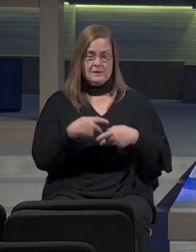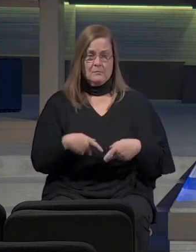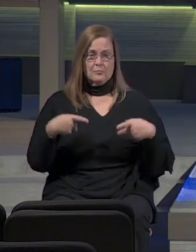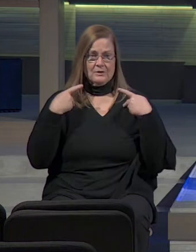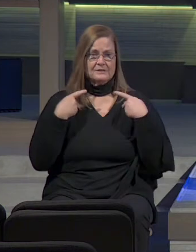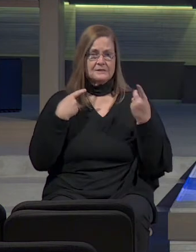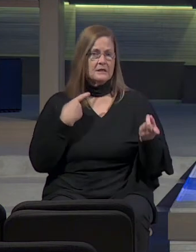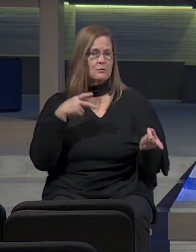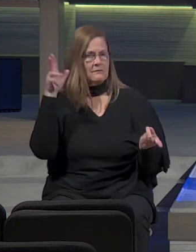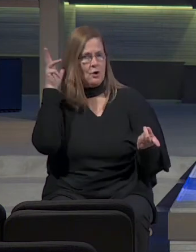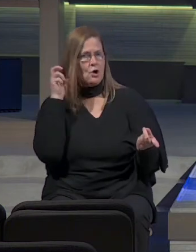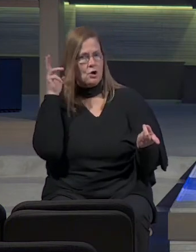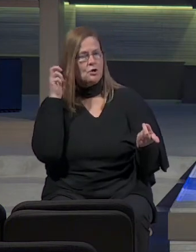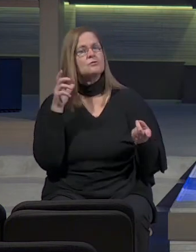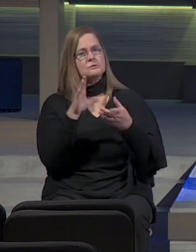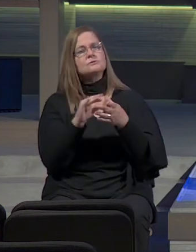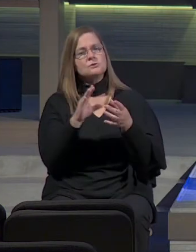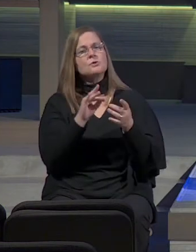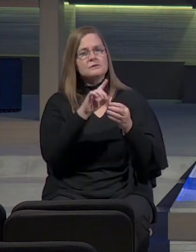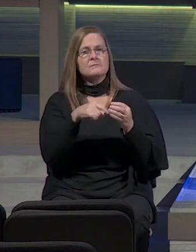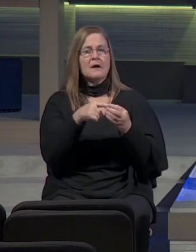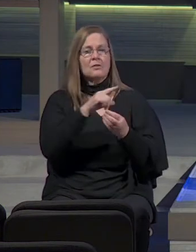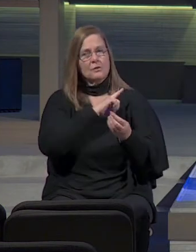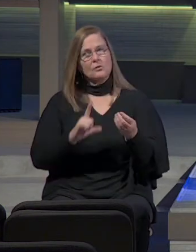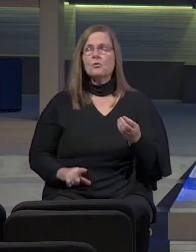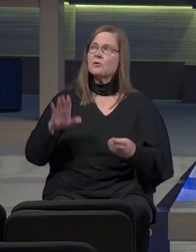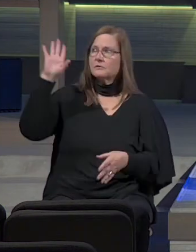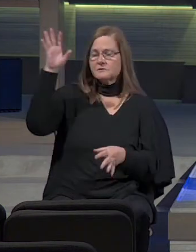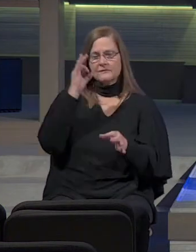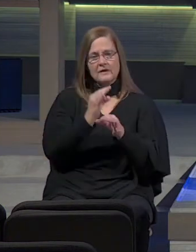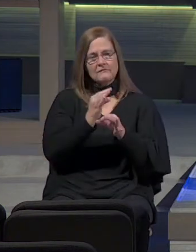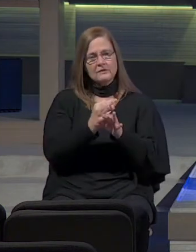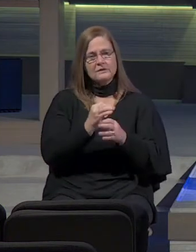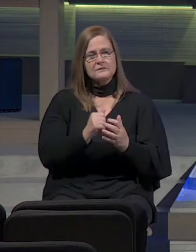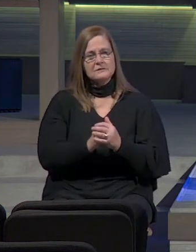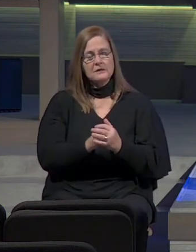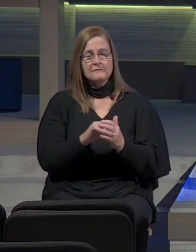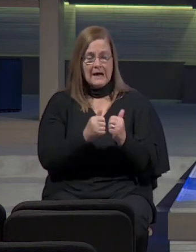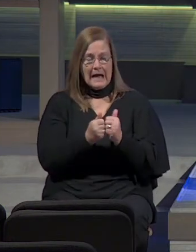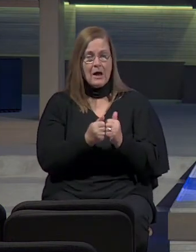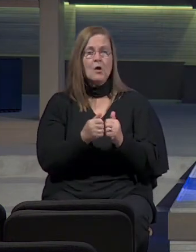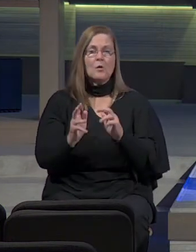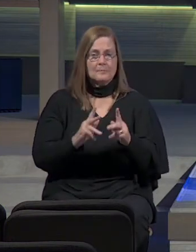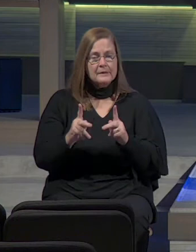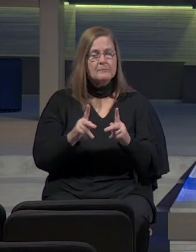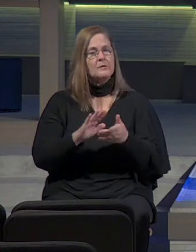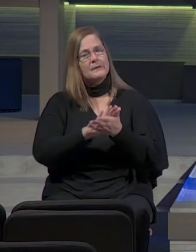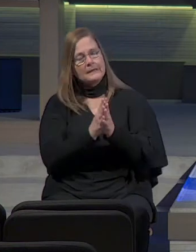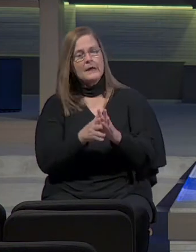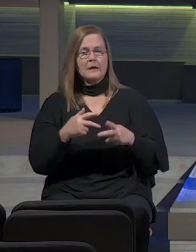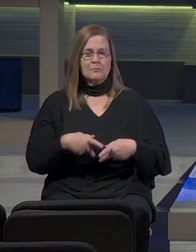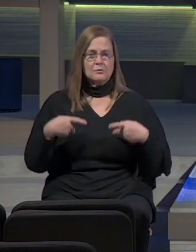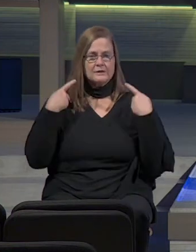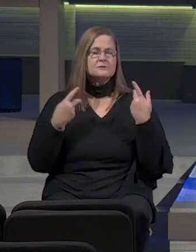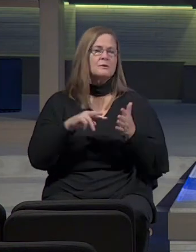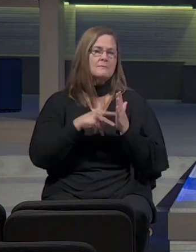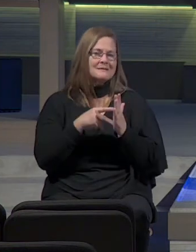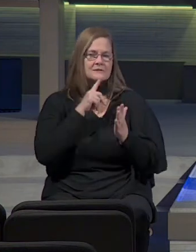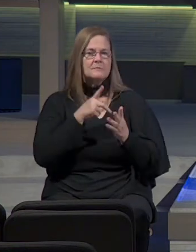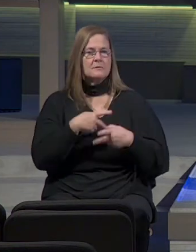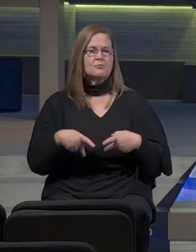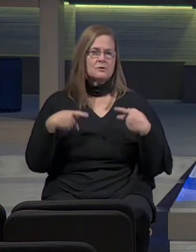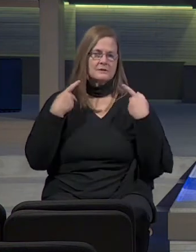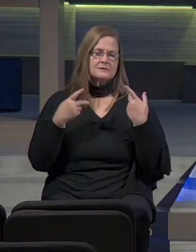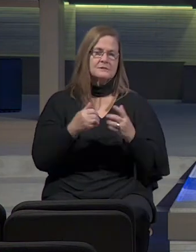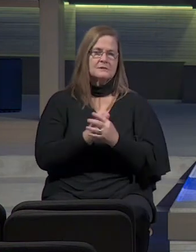retold, the stories of the Lord's faithfulness. The stories of how they became priests. What it means to be a priest. You know, some of the nature of the